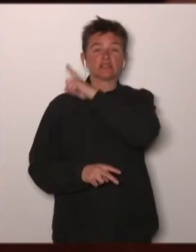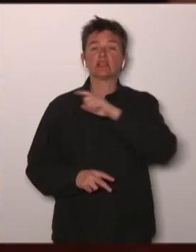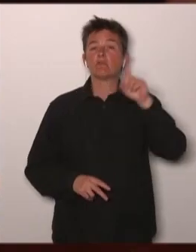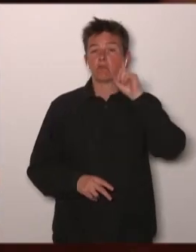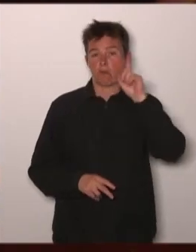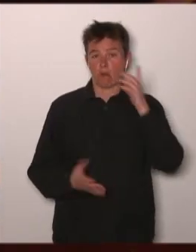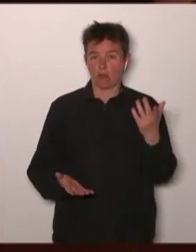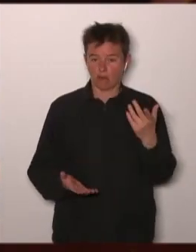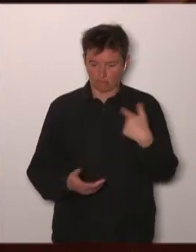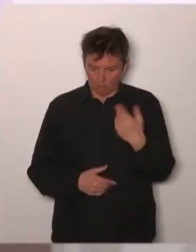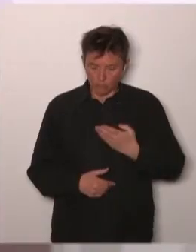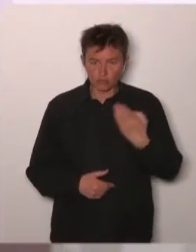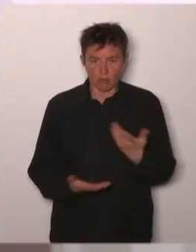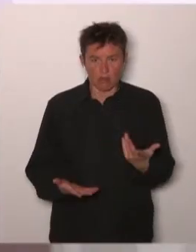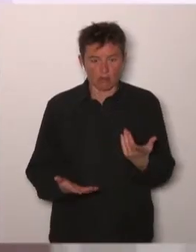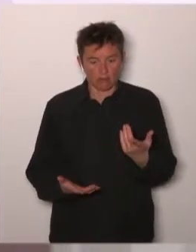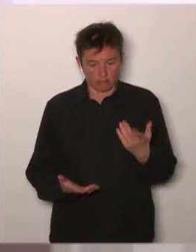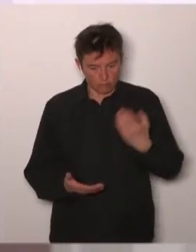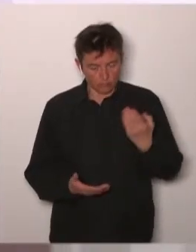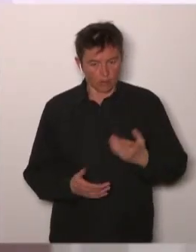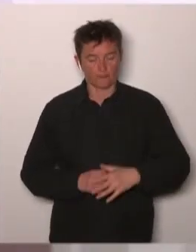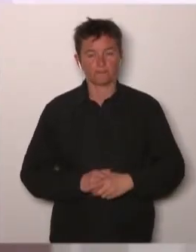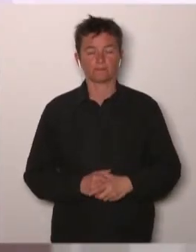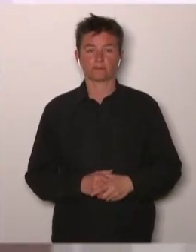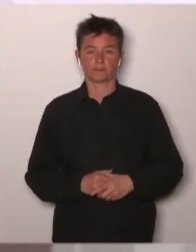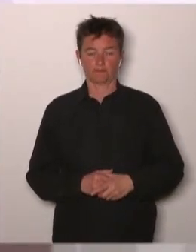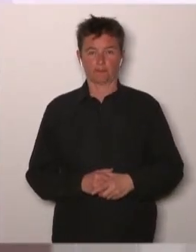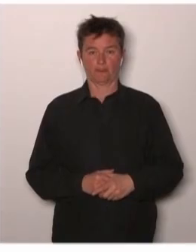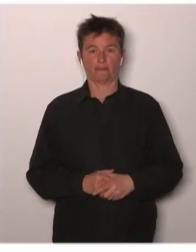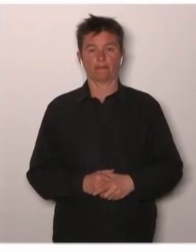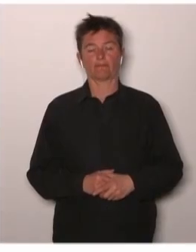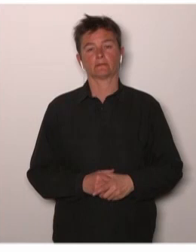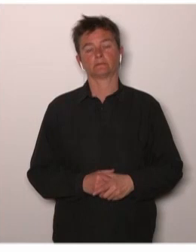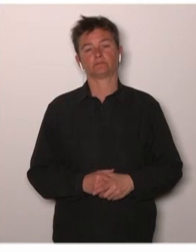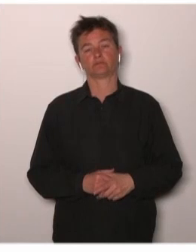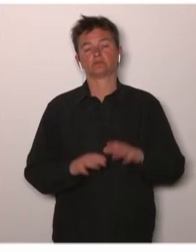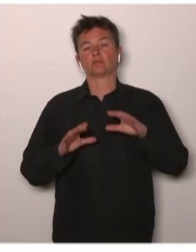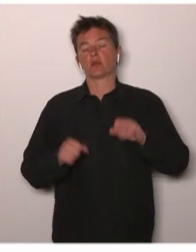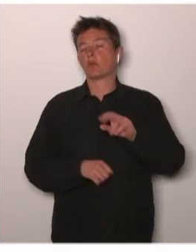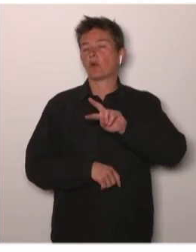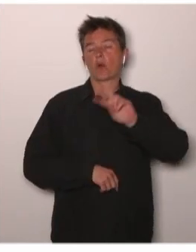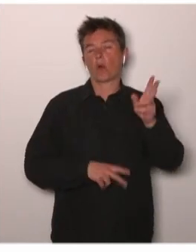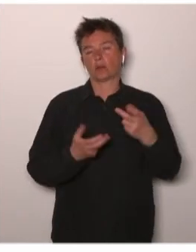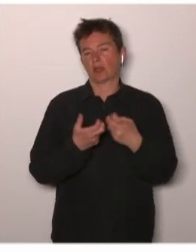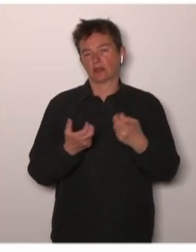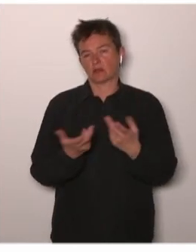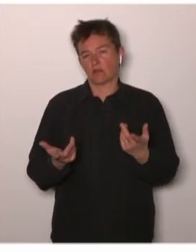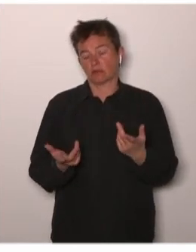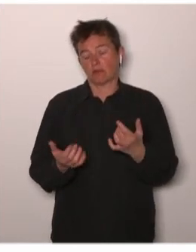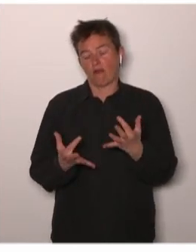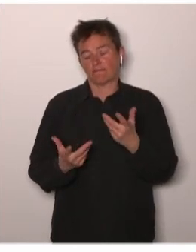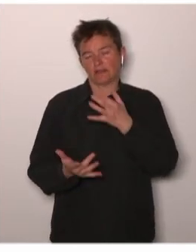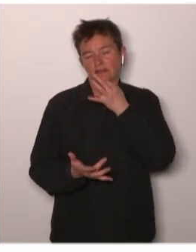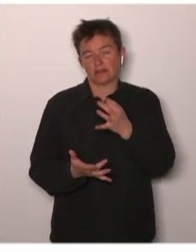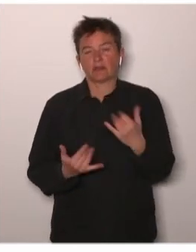on the market? So I think I would like to show another example which actually I could not resist because we are in France today and